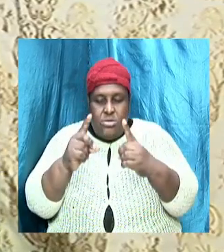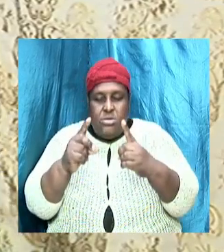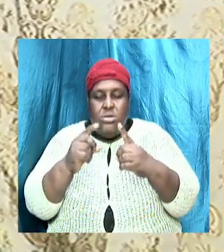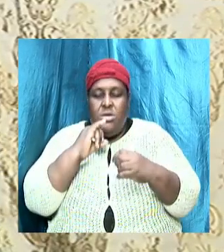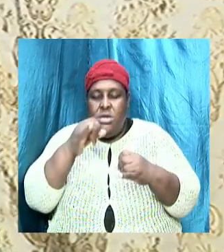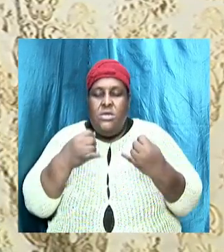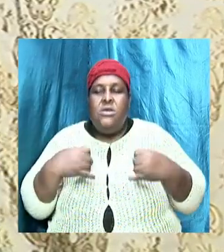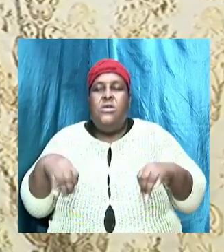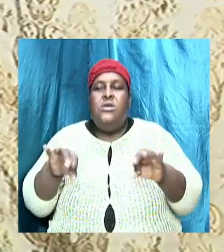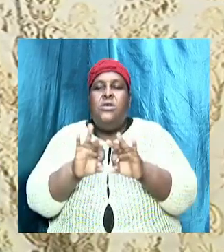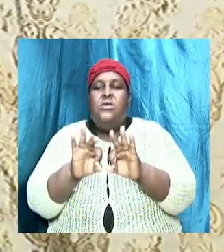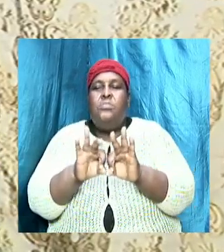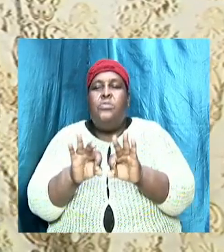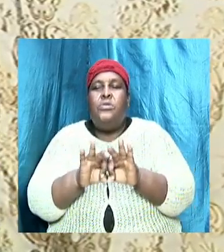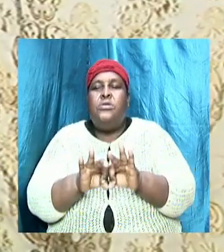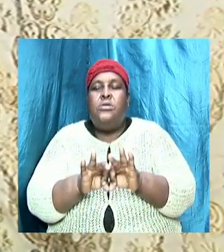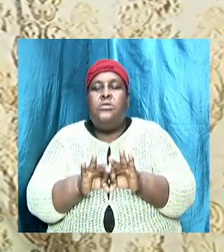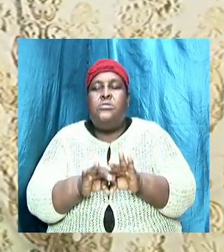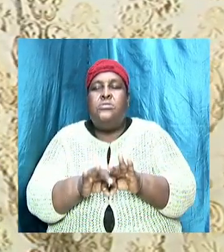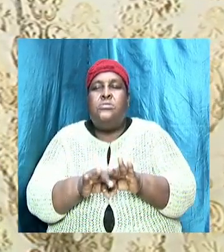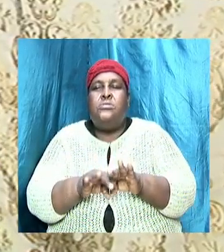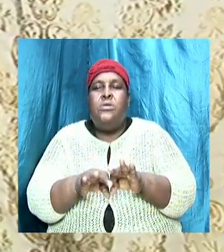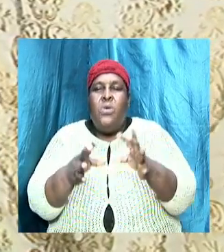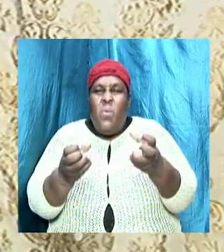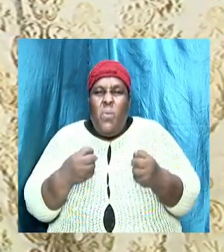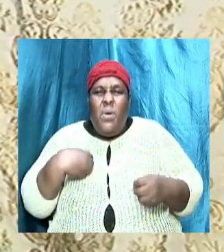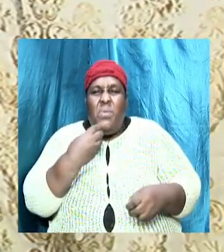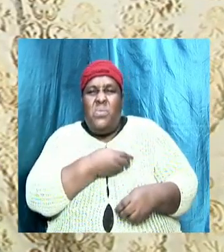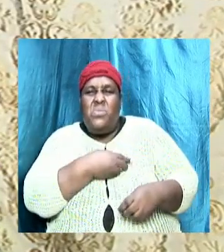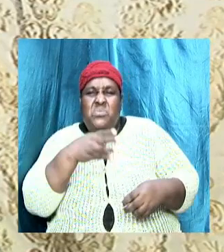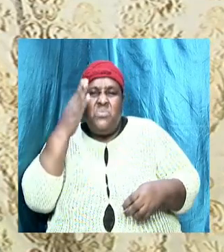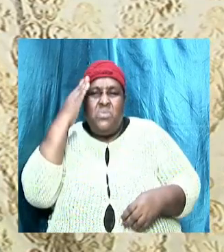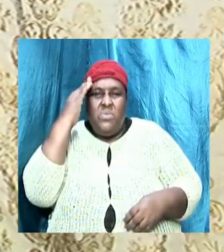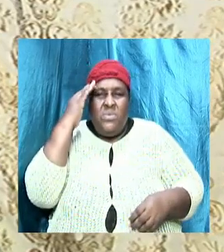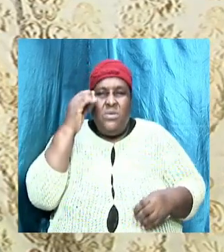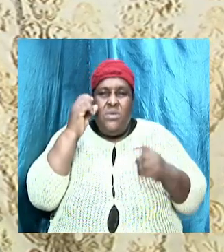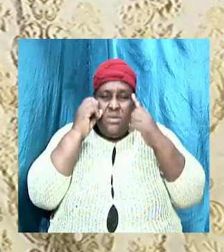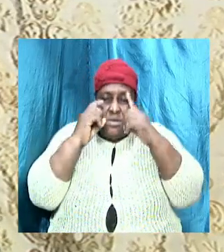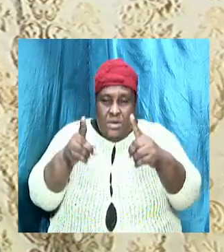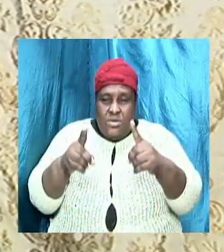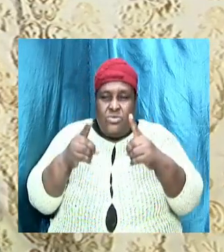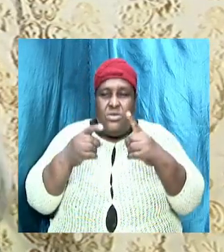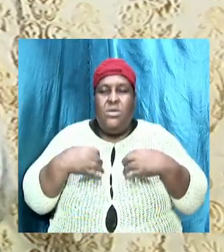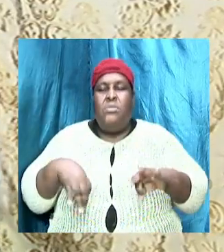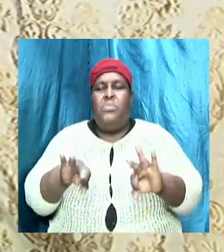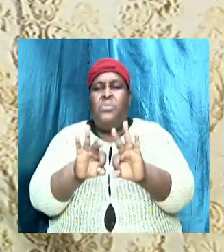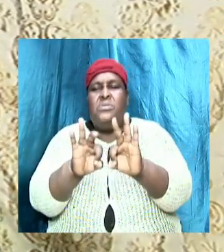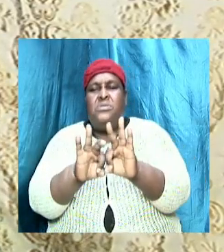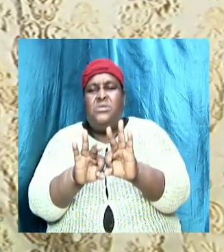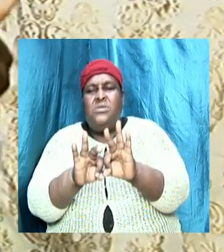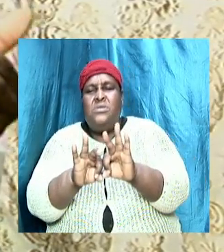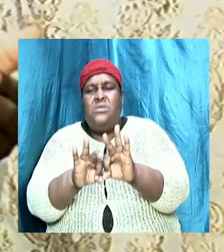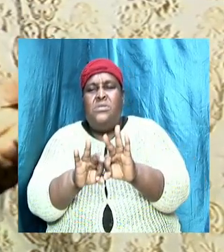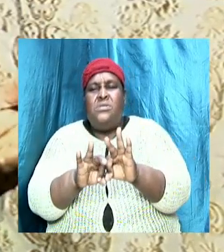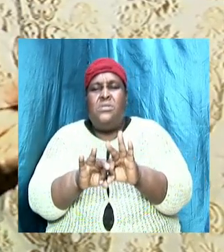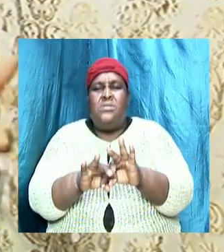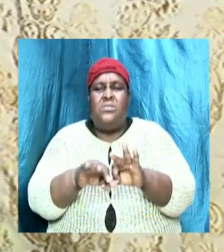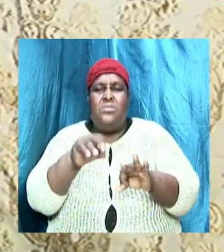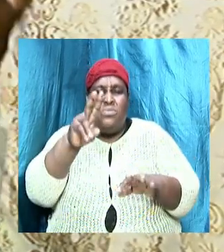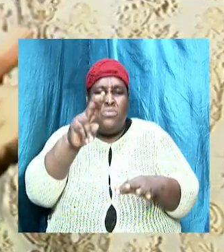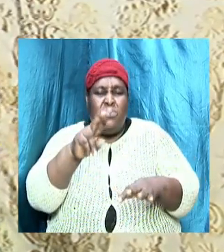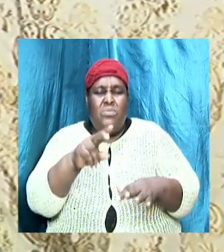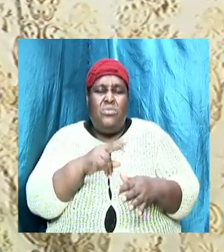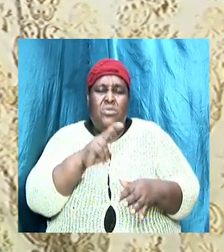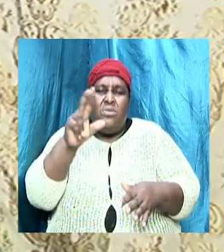Amen. Sound doctrine is important. I want us to know that doctrine is important. I said two weeks ago,